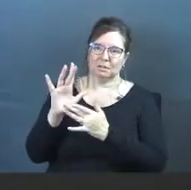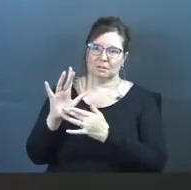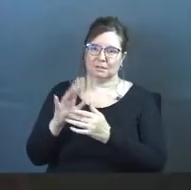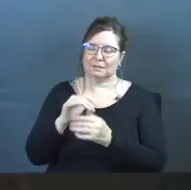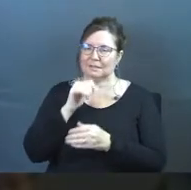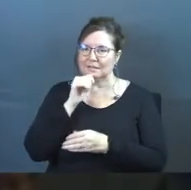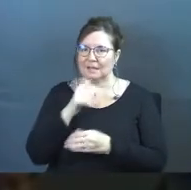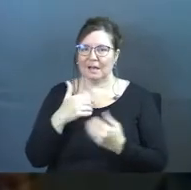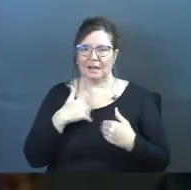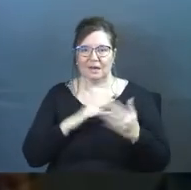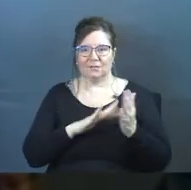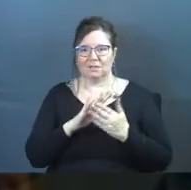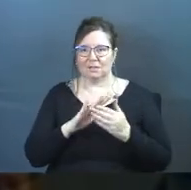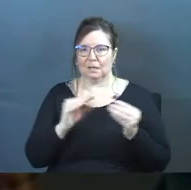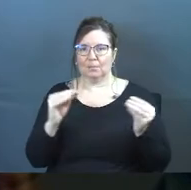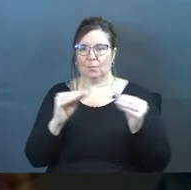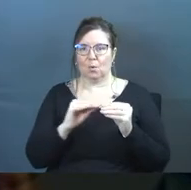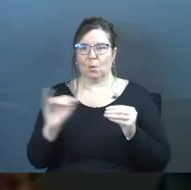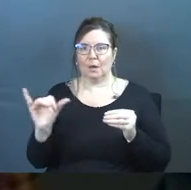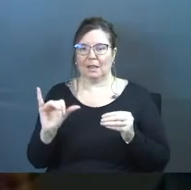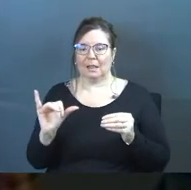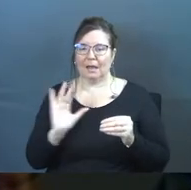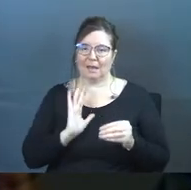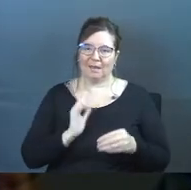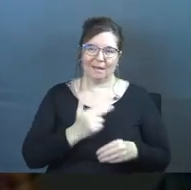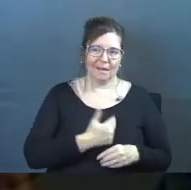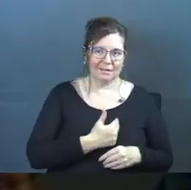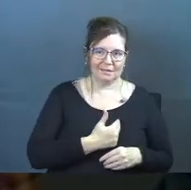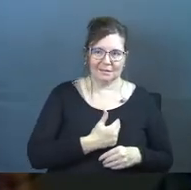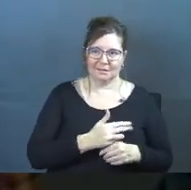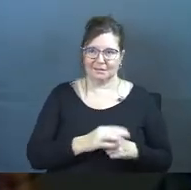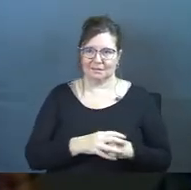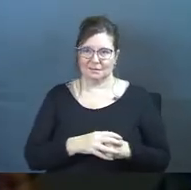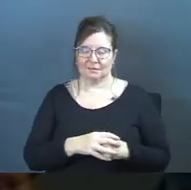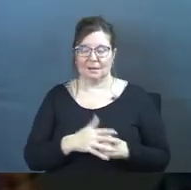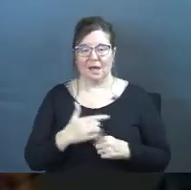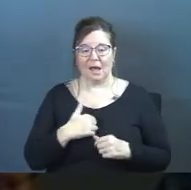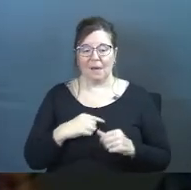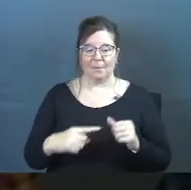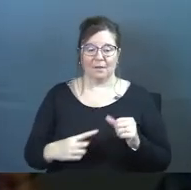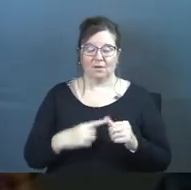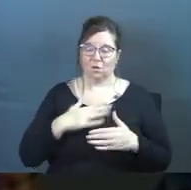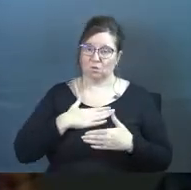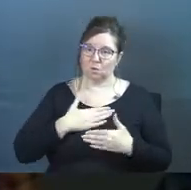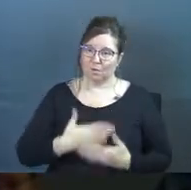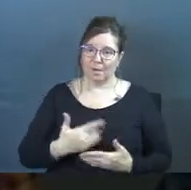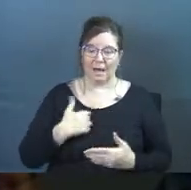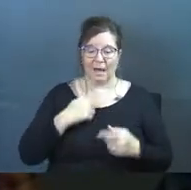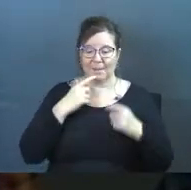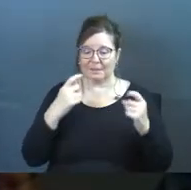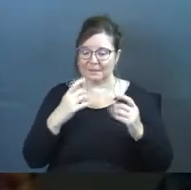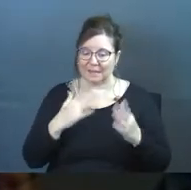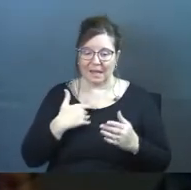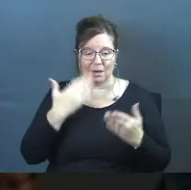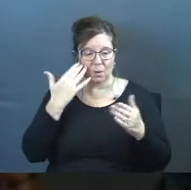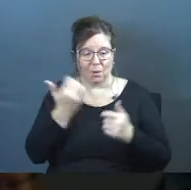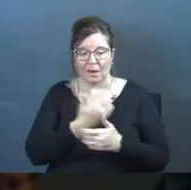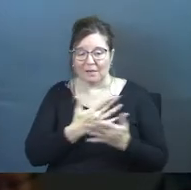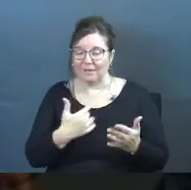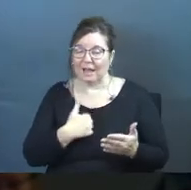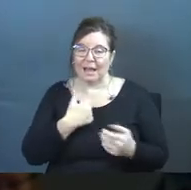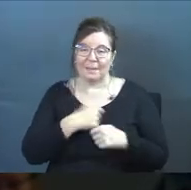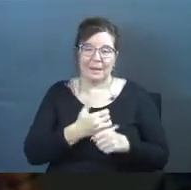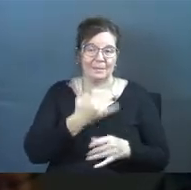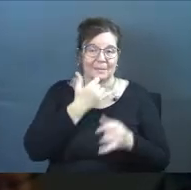not have Jesus to be more like us. I'm the first to admit I am a sinner. I don't know everything.